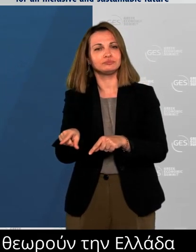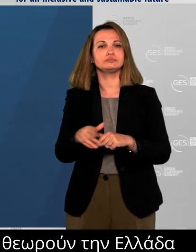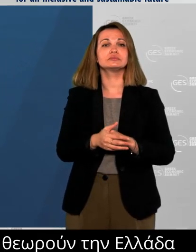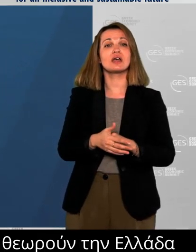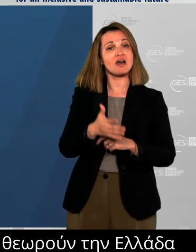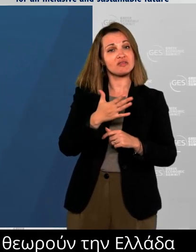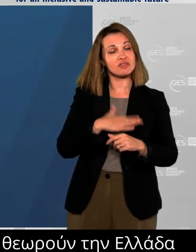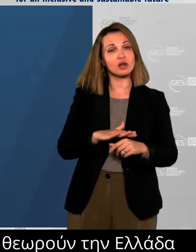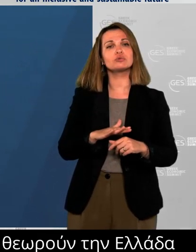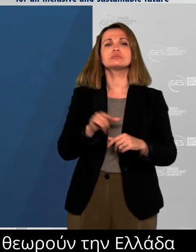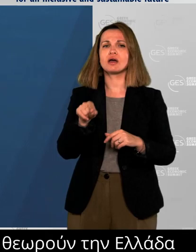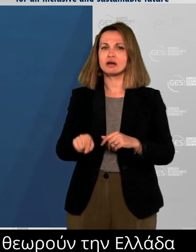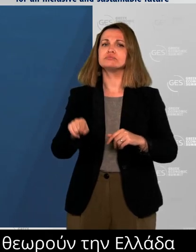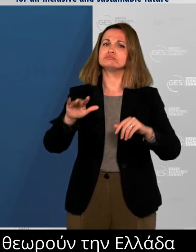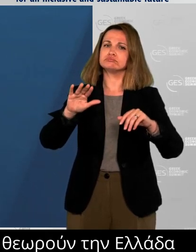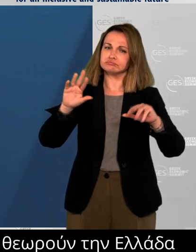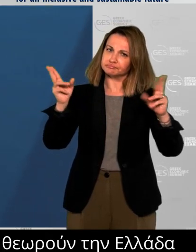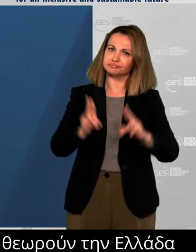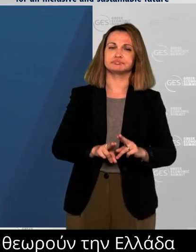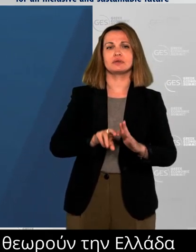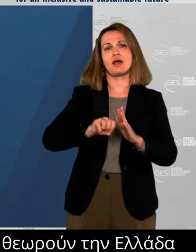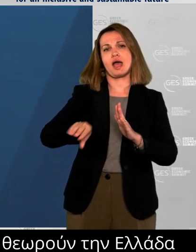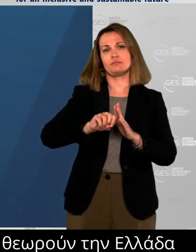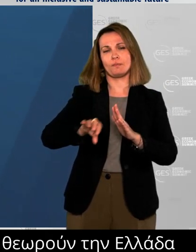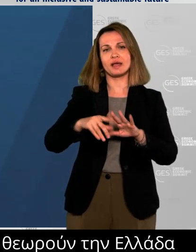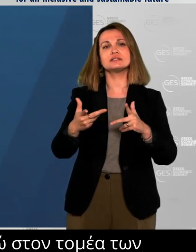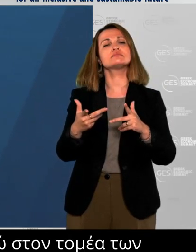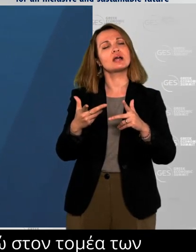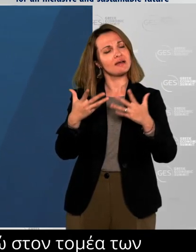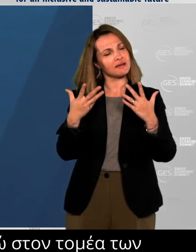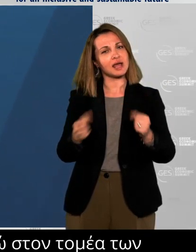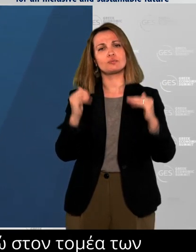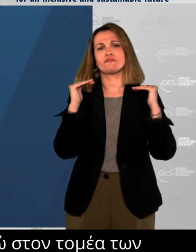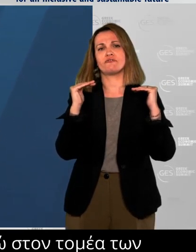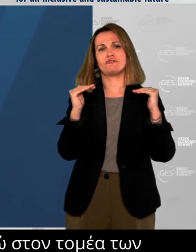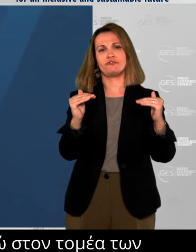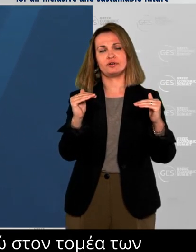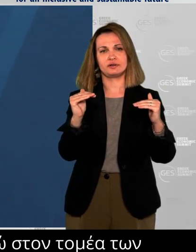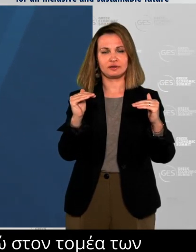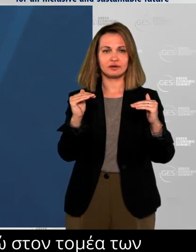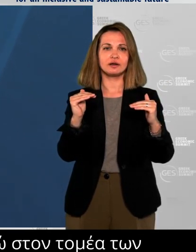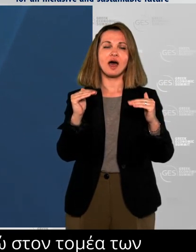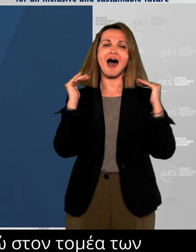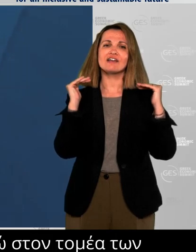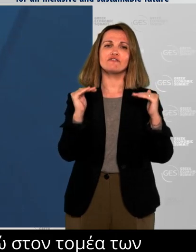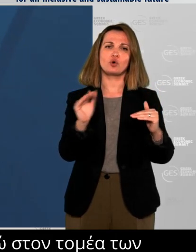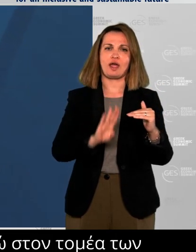I recently attended, for instance, the opening ceremony for the Xerikas Wind Park in Kefalonia.